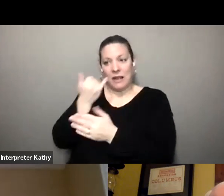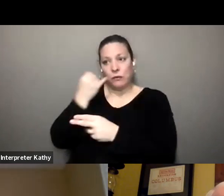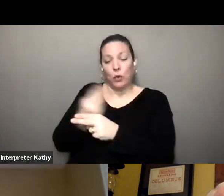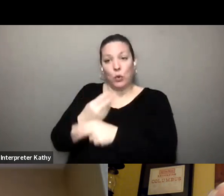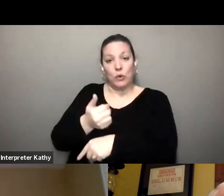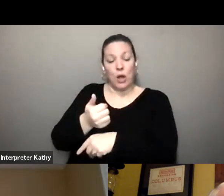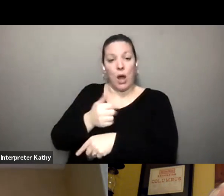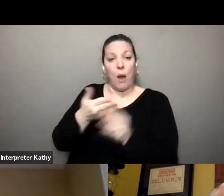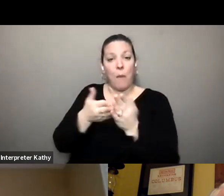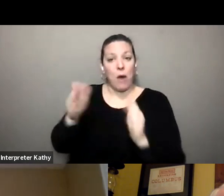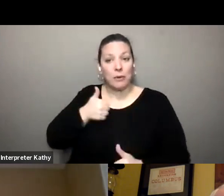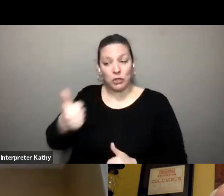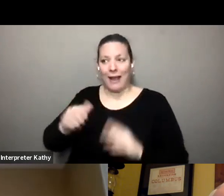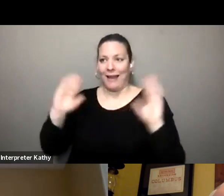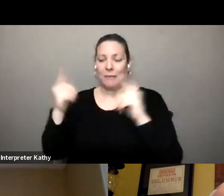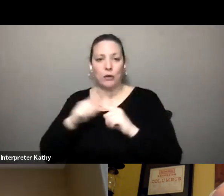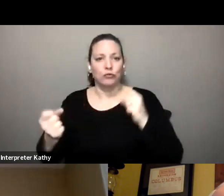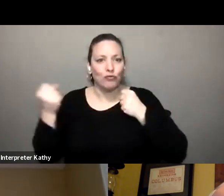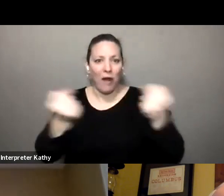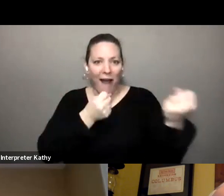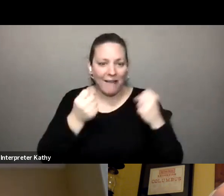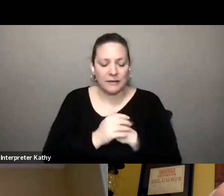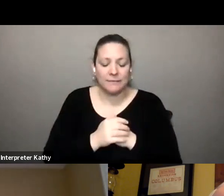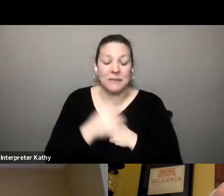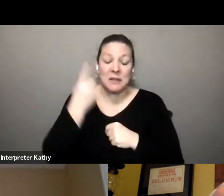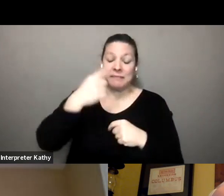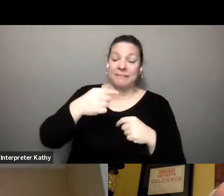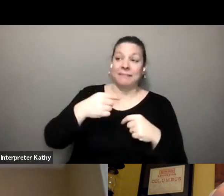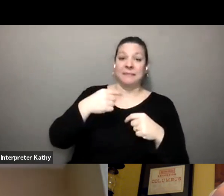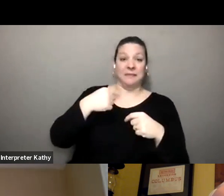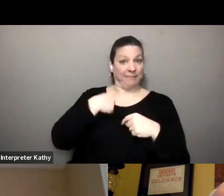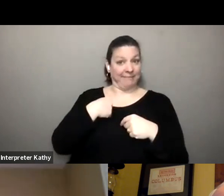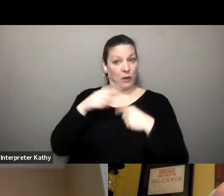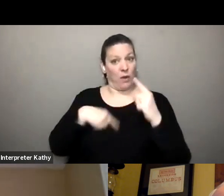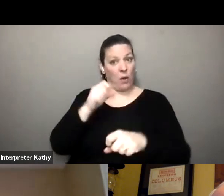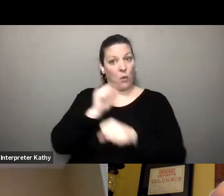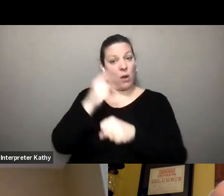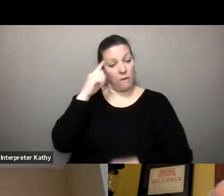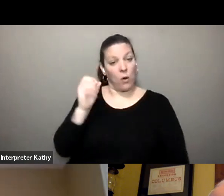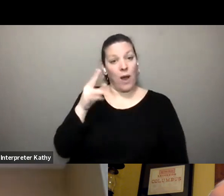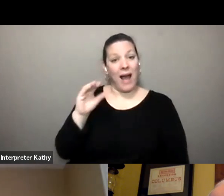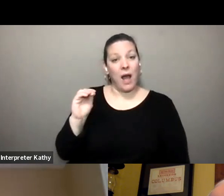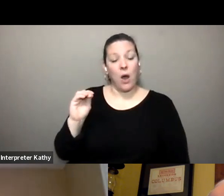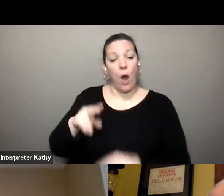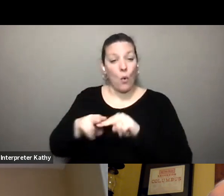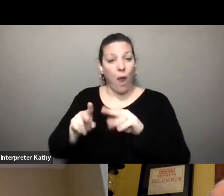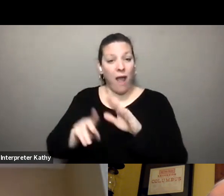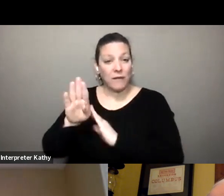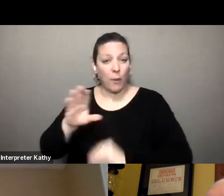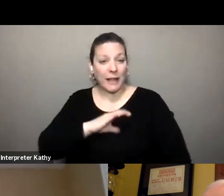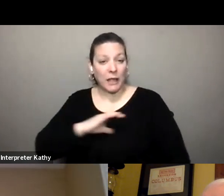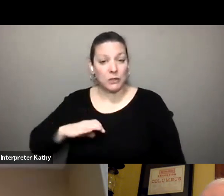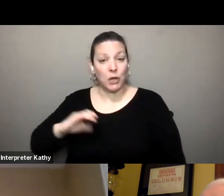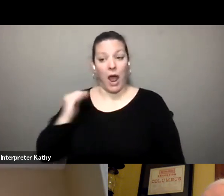driving a car and anecdotally when i uh when i worked for the ohio rail development commission we were